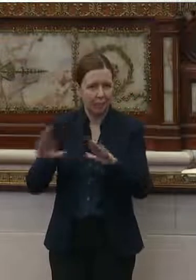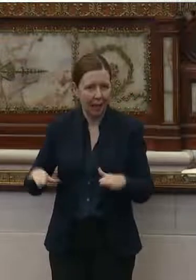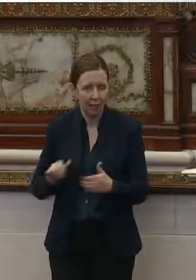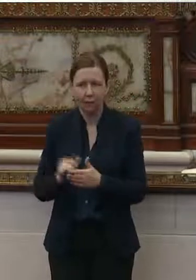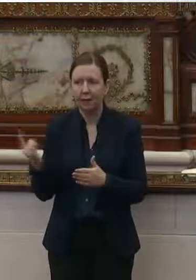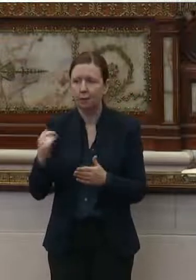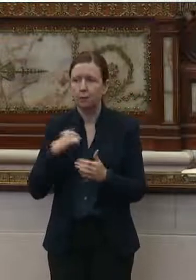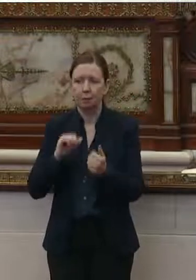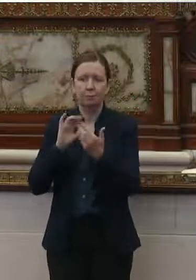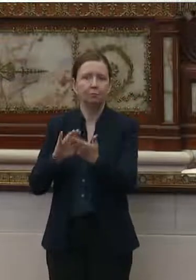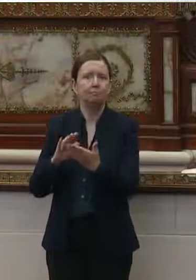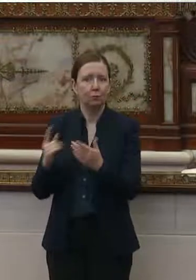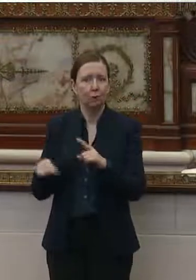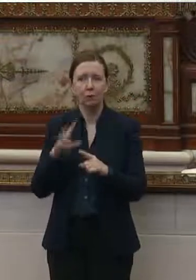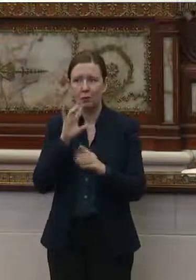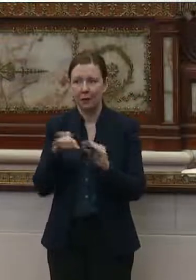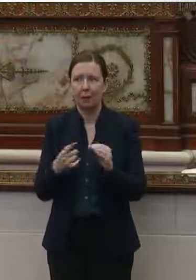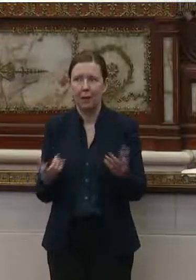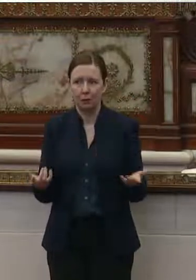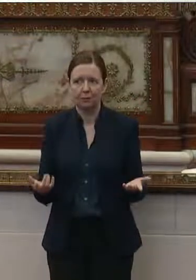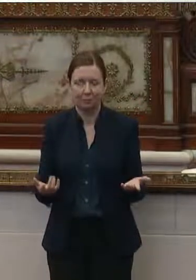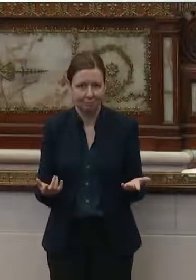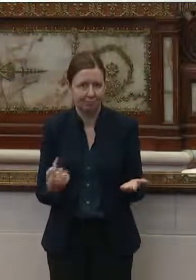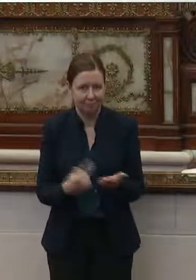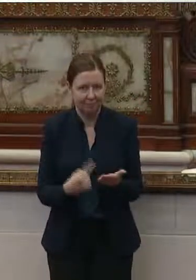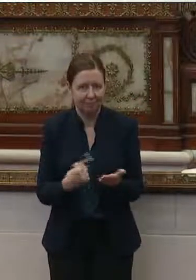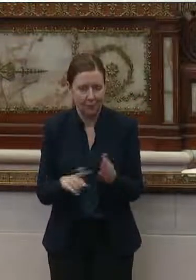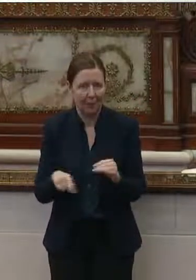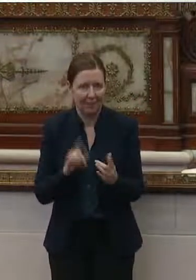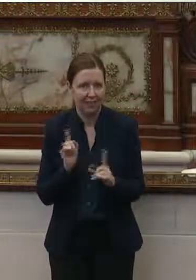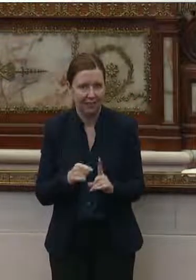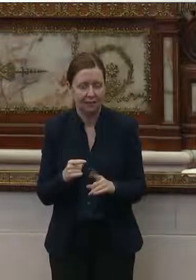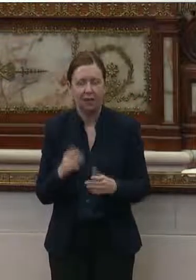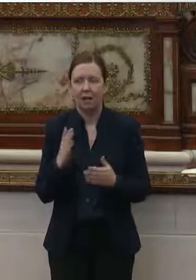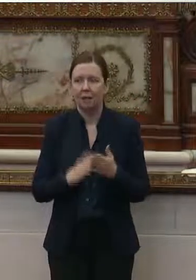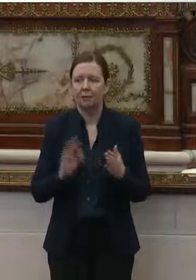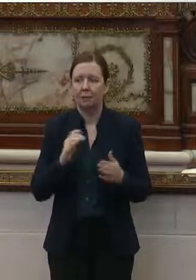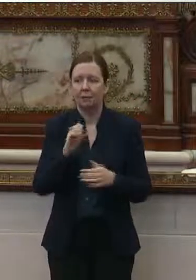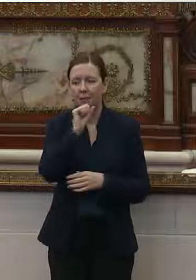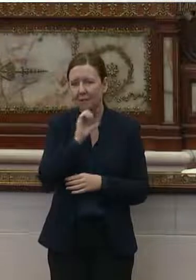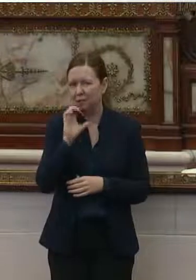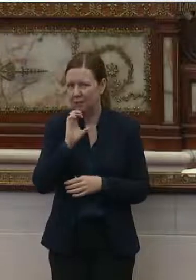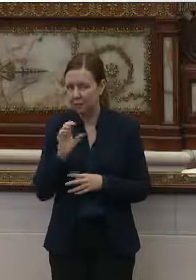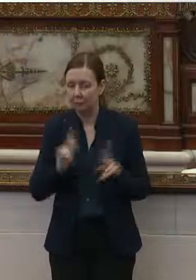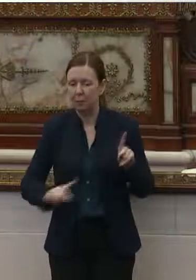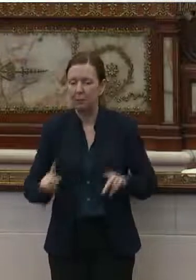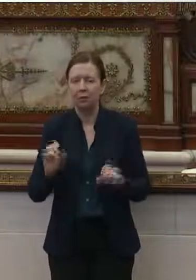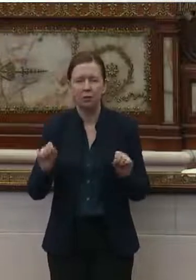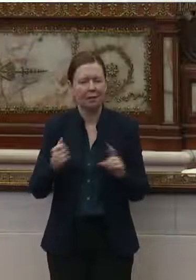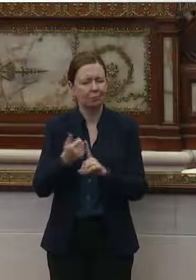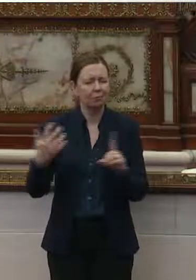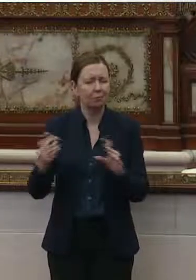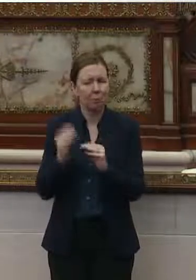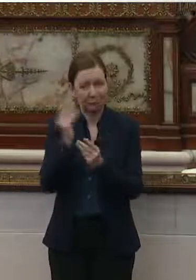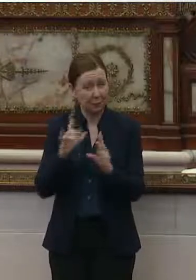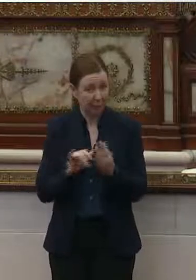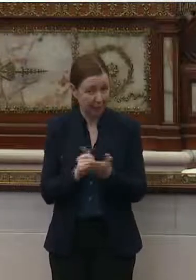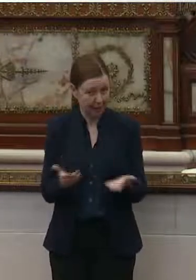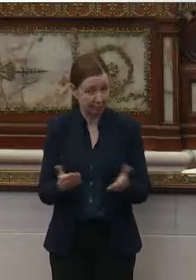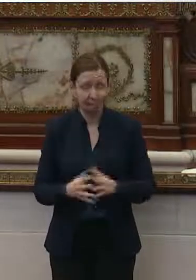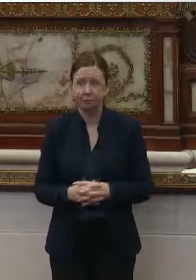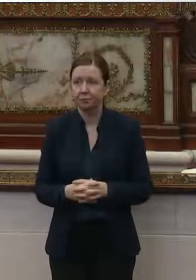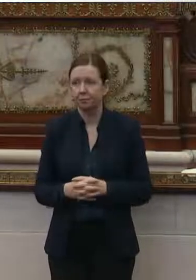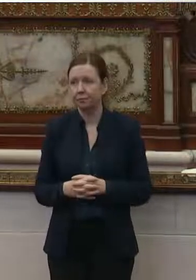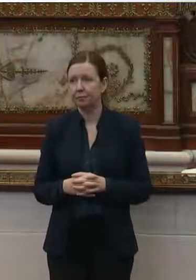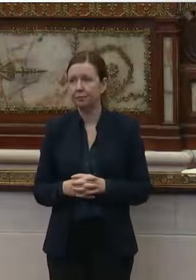something that we run into when we're trying to house special needs and some of our elder population. So can you give us some more information about that for the